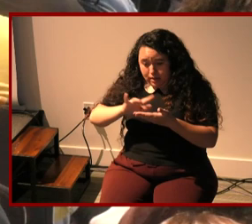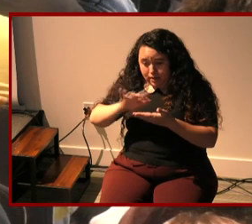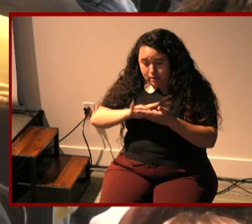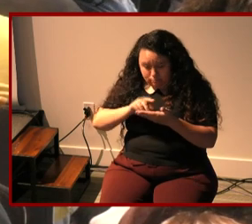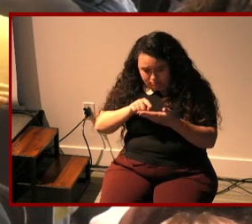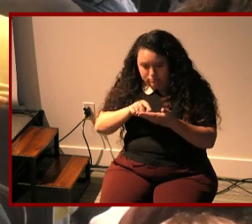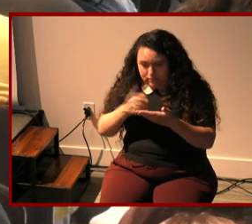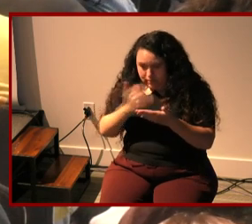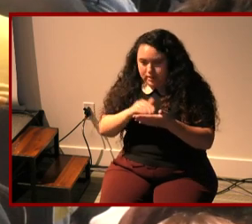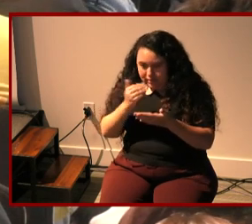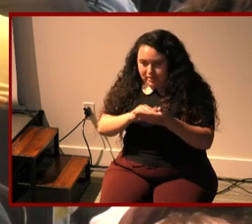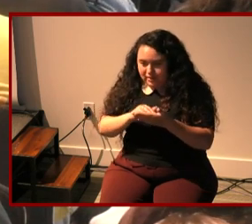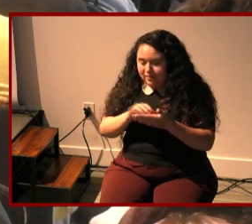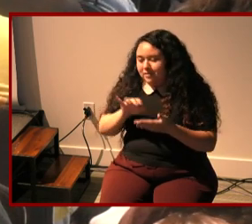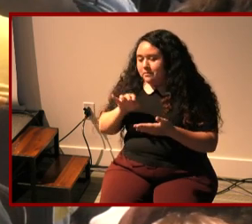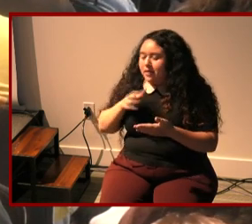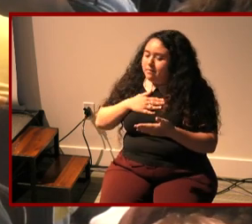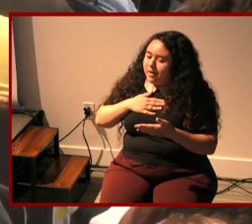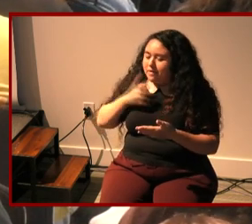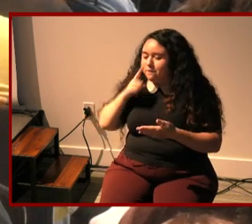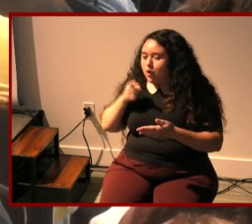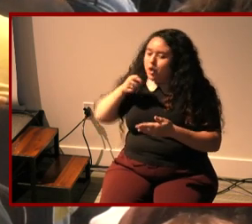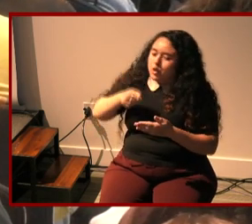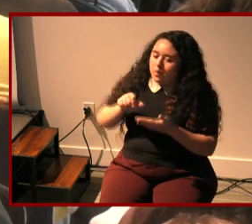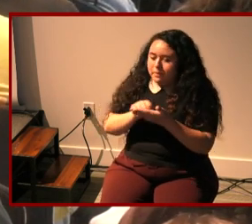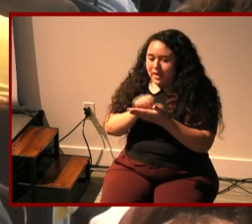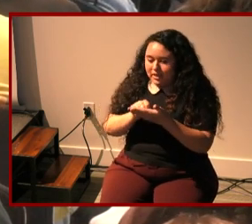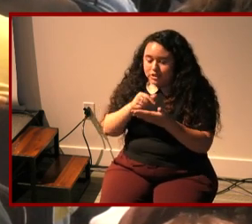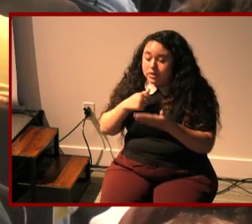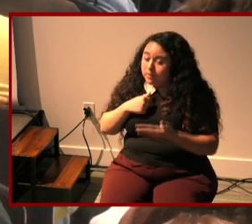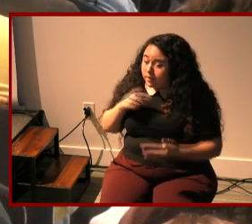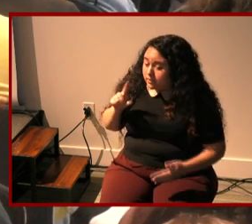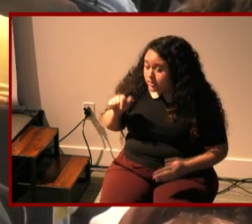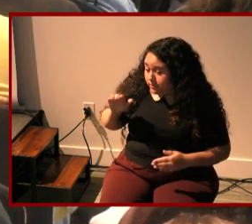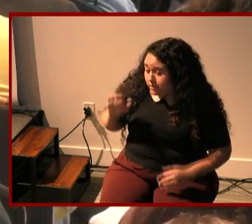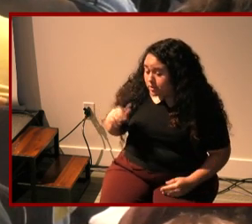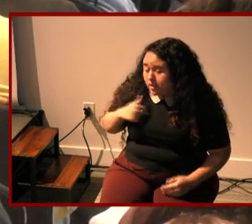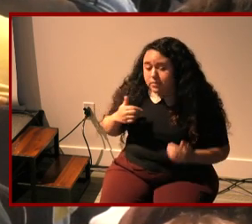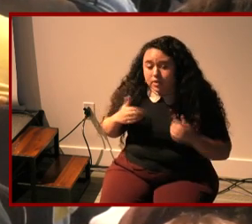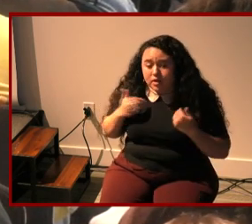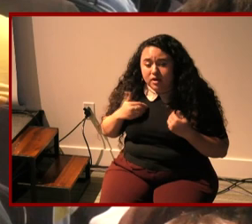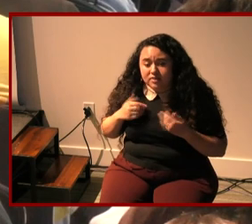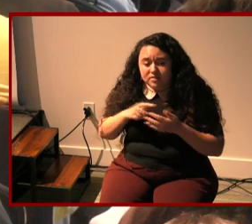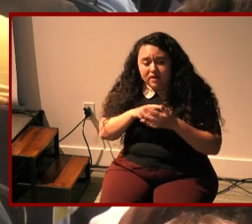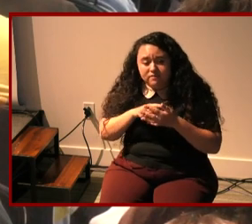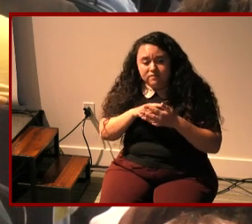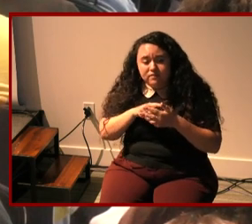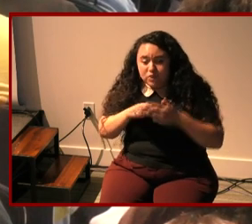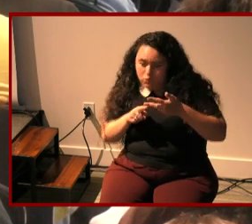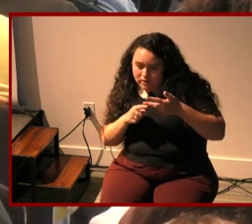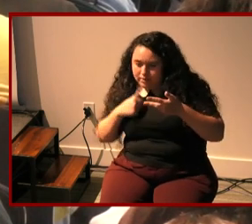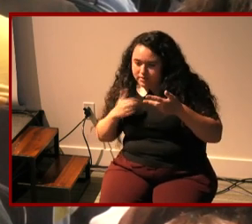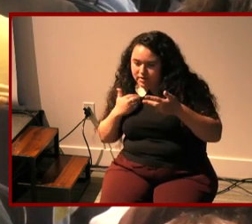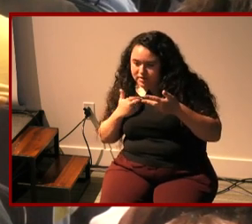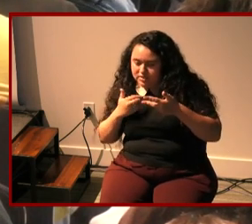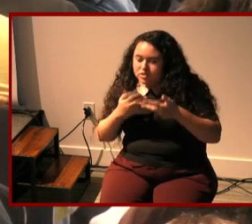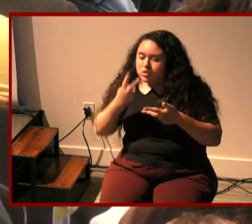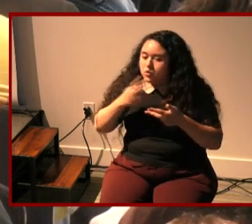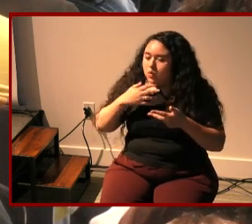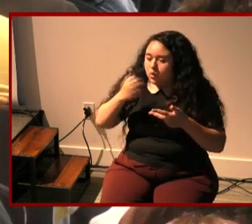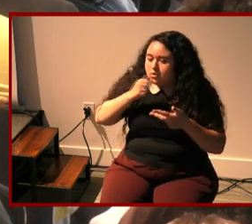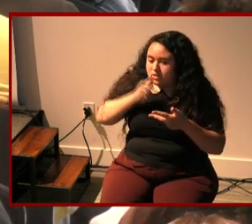but i'm a disabled child i was i was i'm the youngest of uh three kids my two older sisters